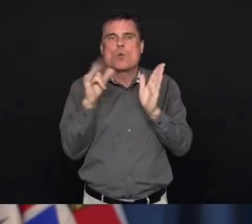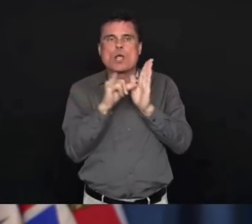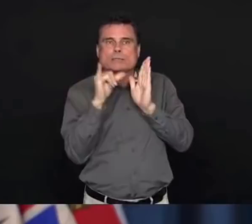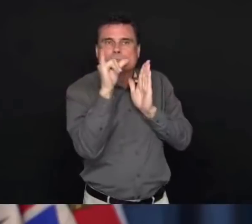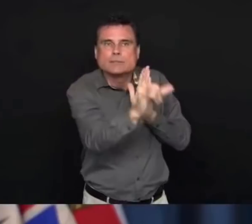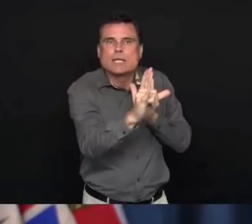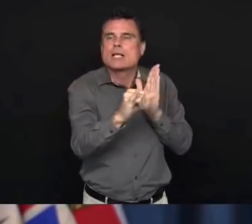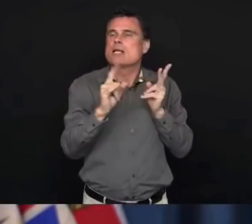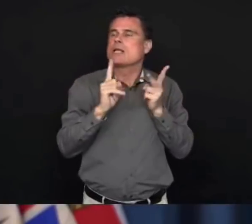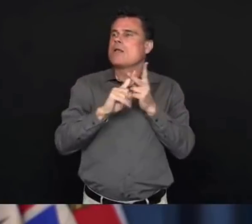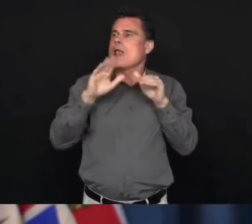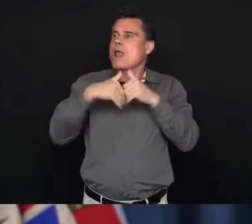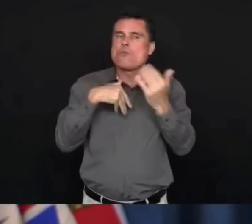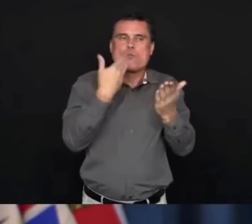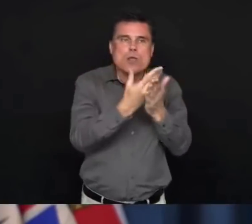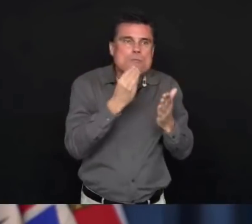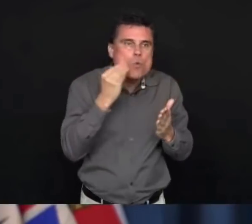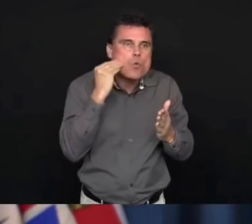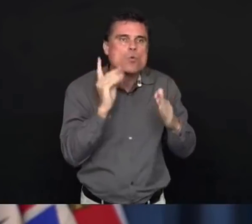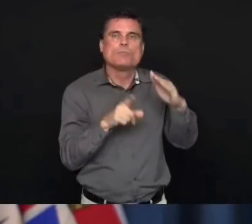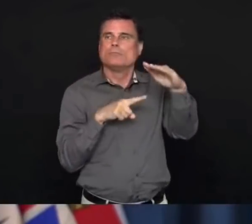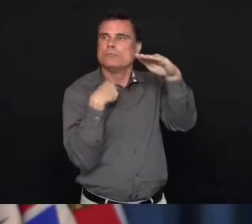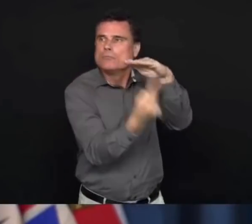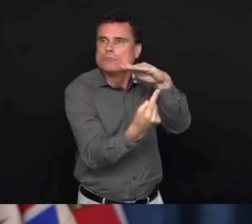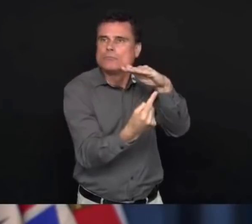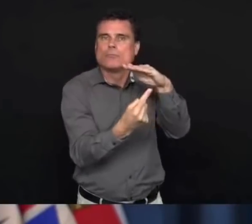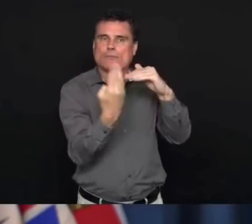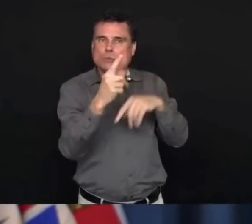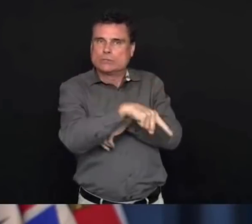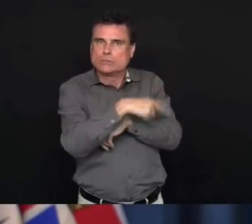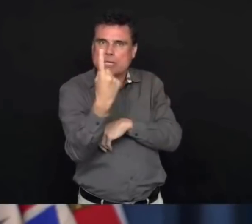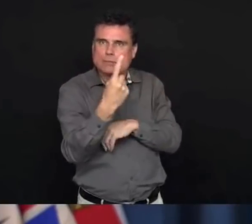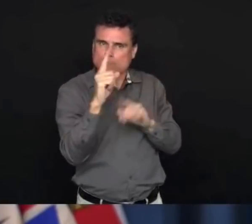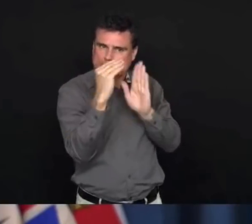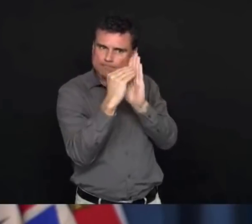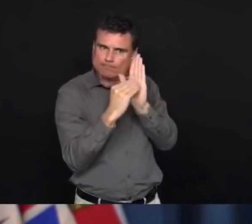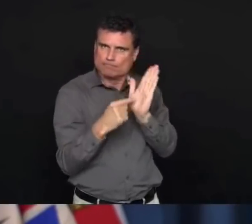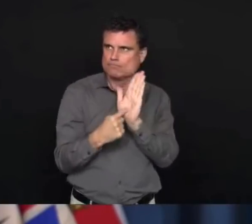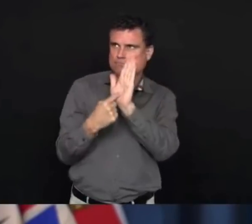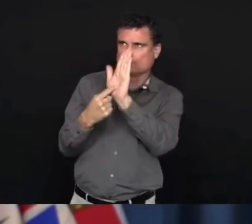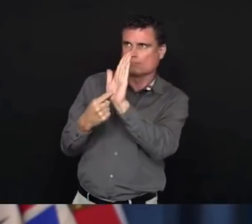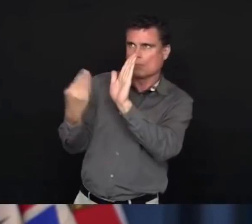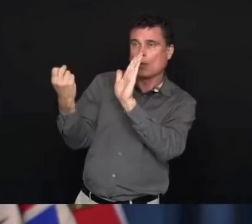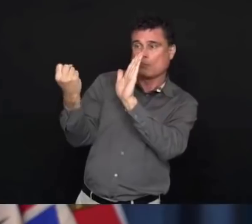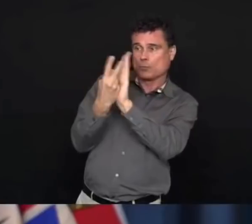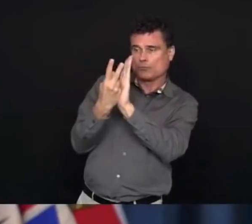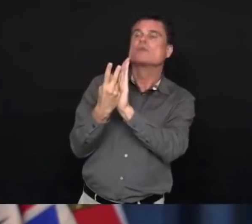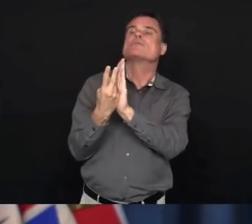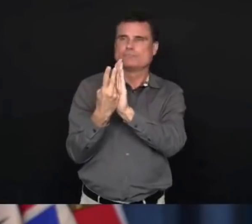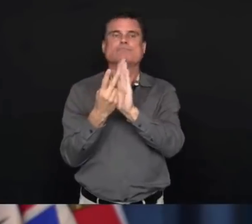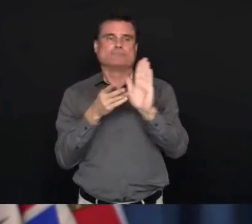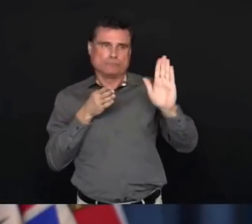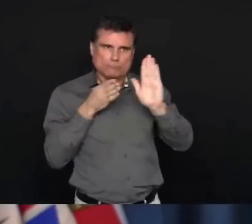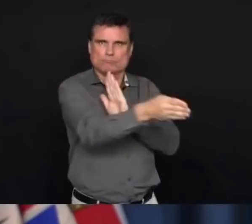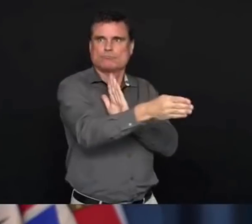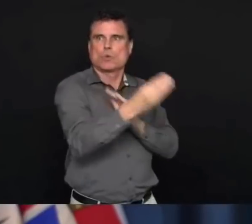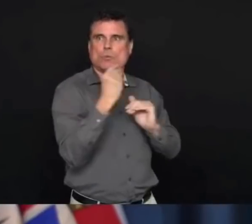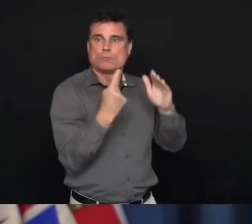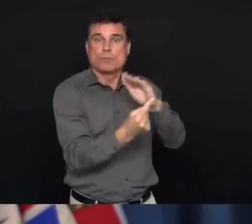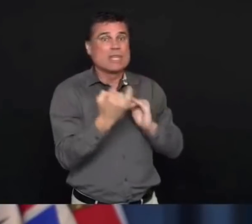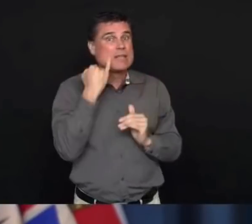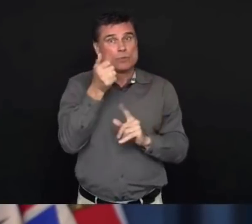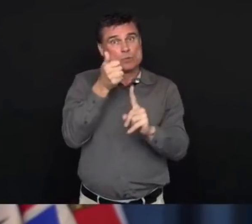time in a quarantine facility that we will be partnering with the federal government on and tell the